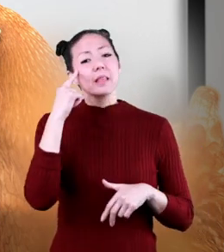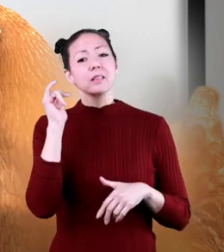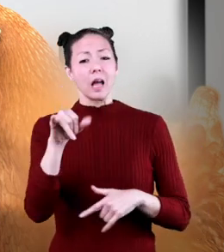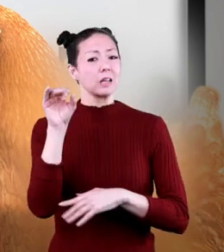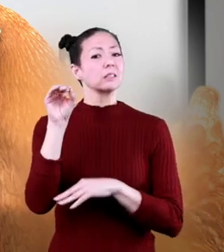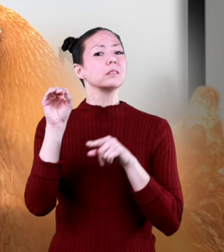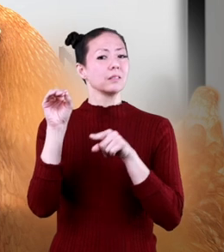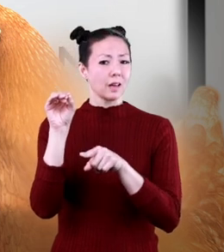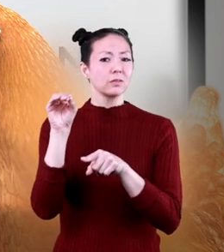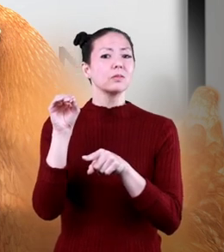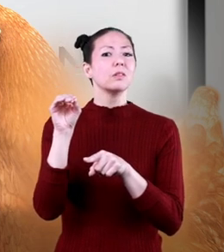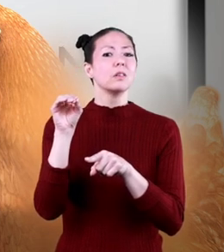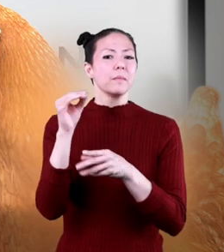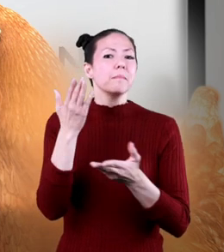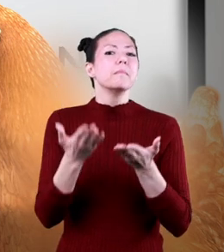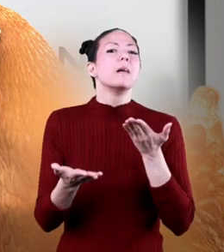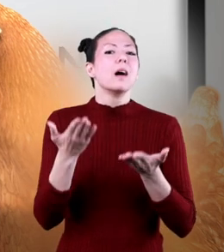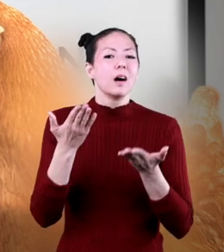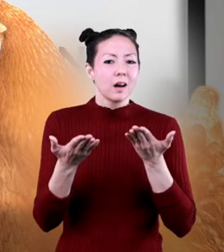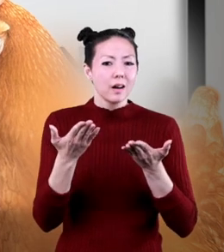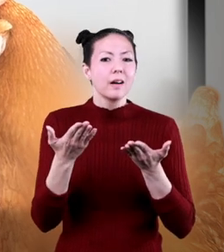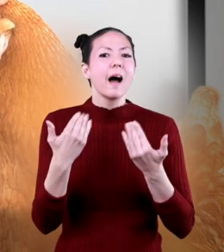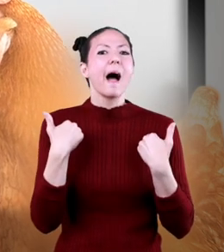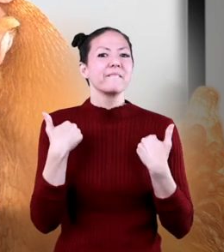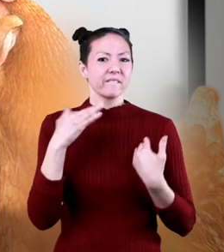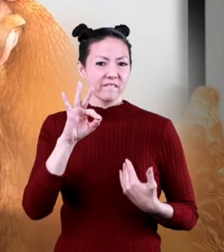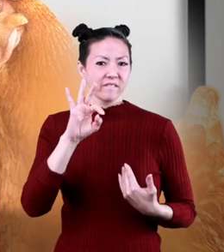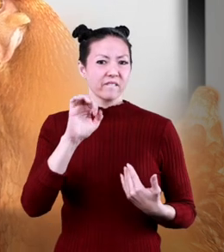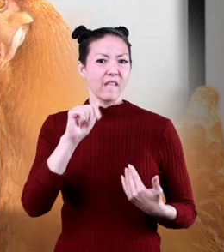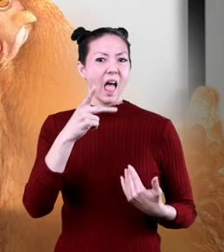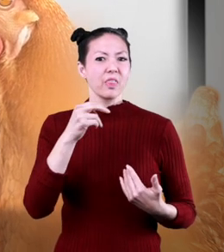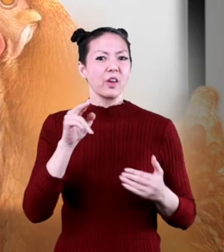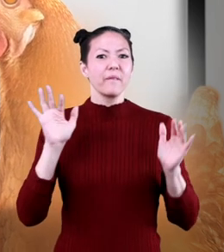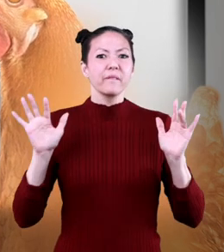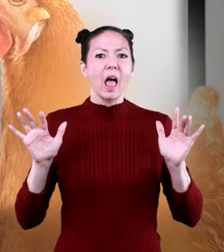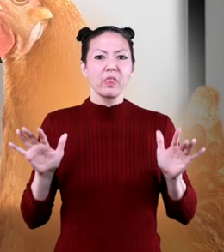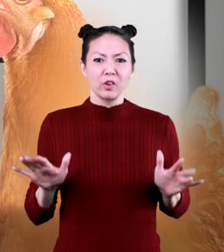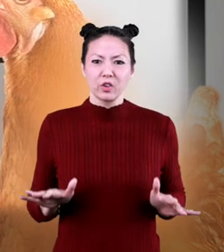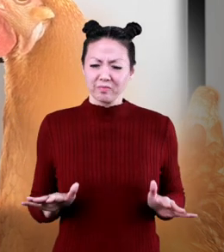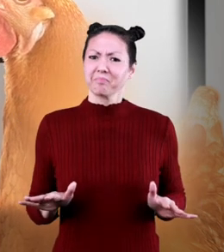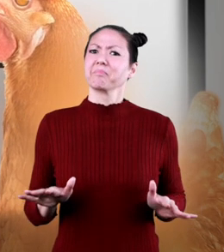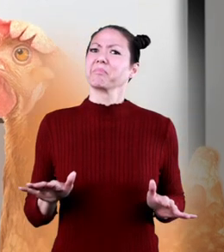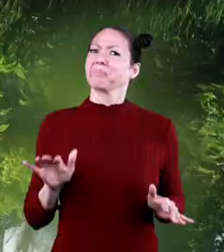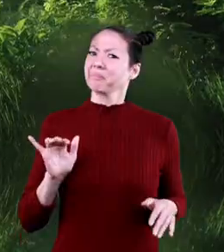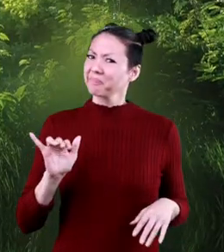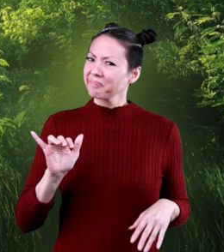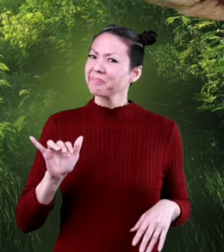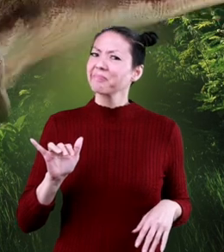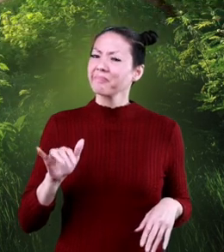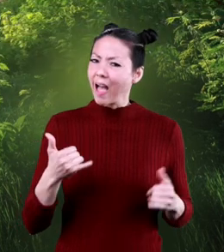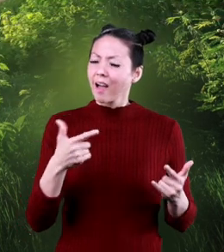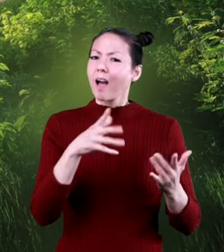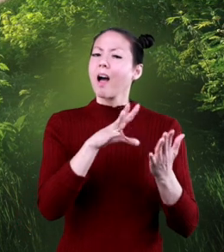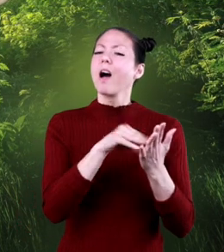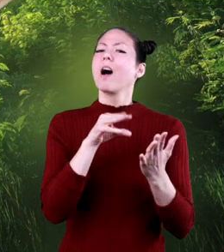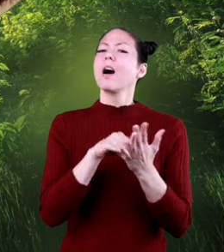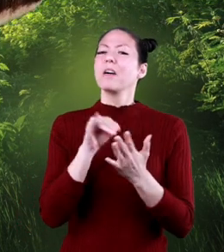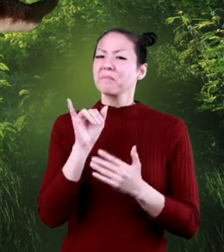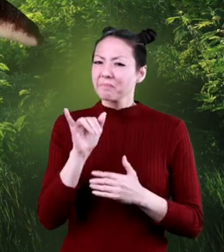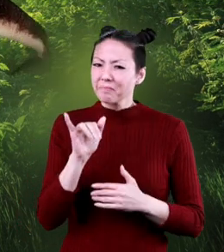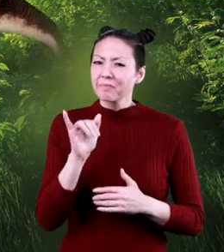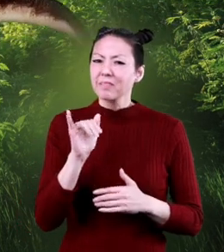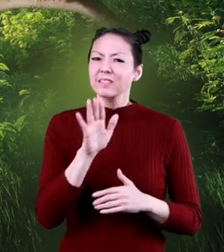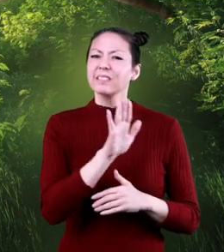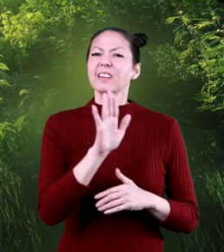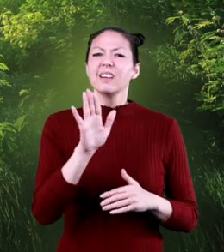scientists think that this dinosaur may even have had some feathers of its own. Now that we've learned